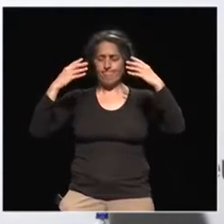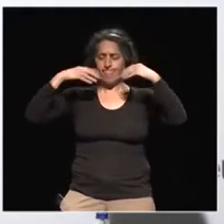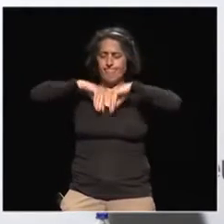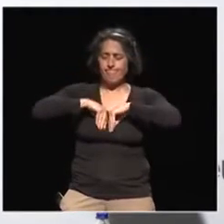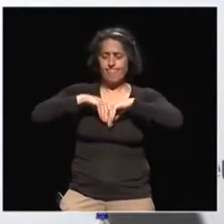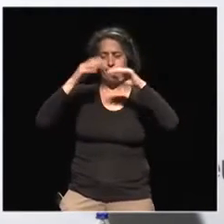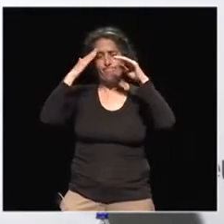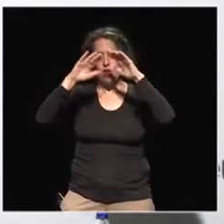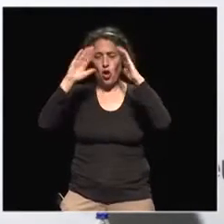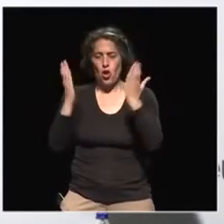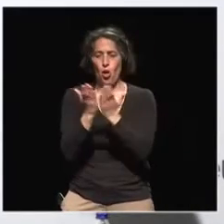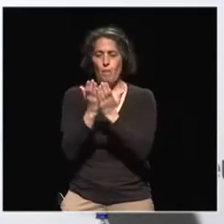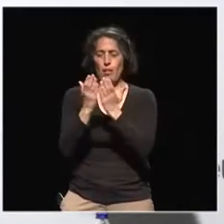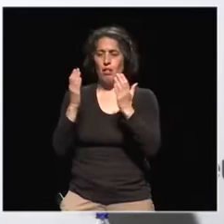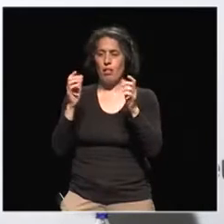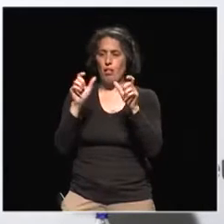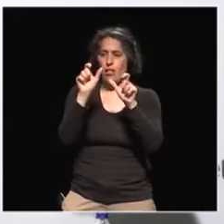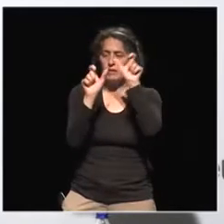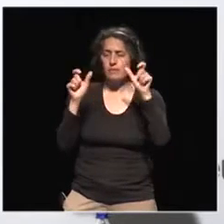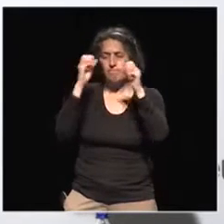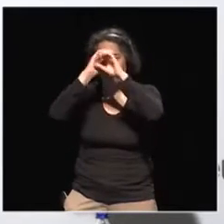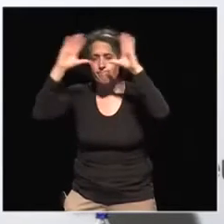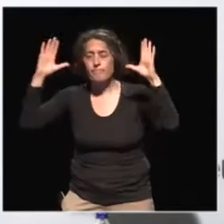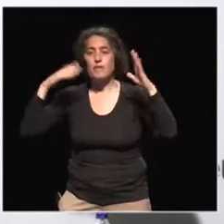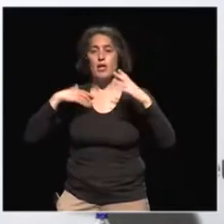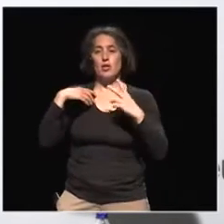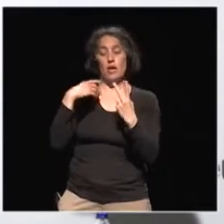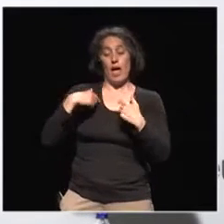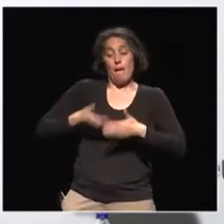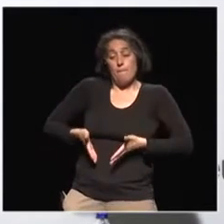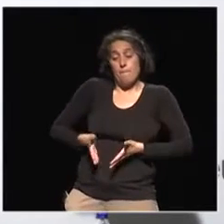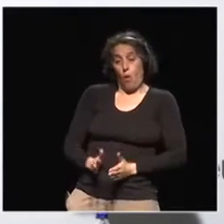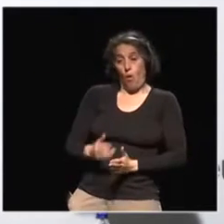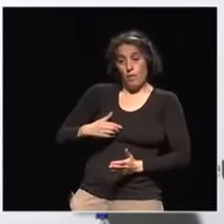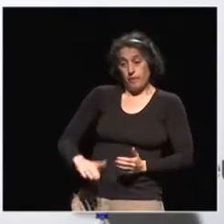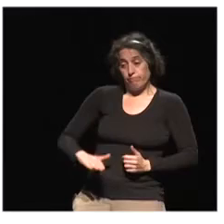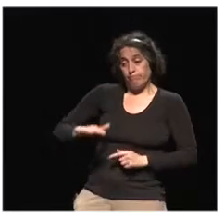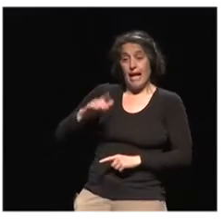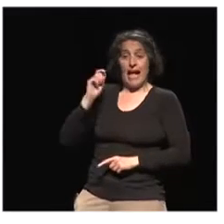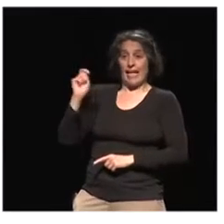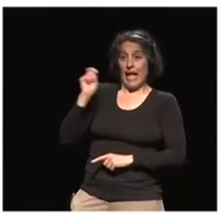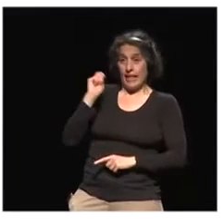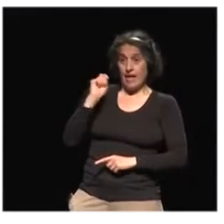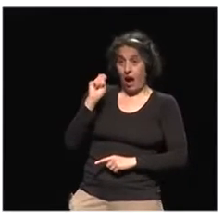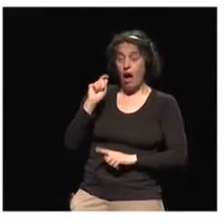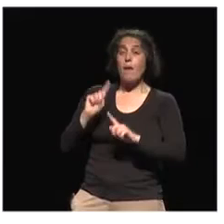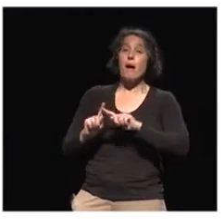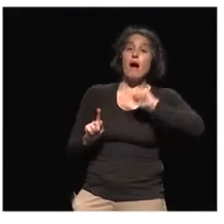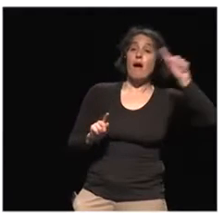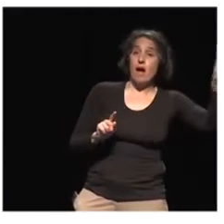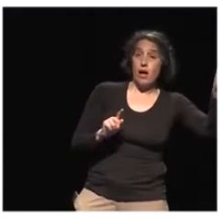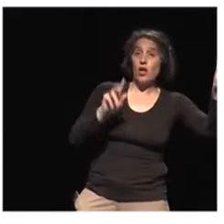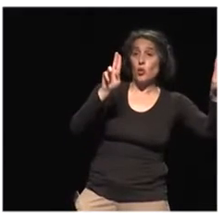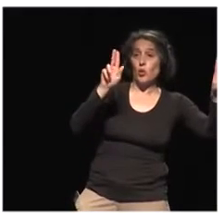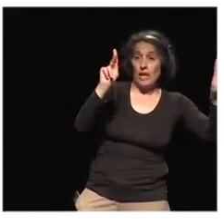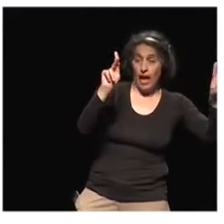perspective at least, polar parts of the world. So I was born in Kenya, and I grew up in the UK. And so always having that